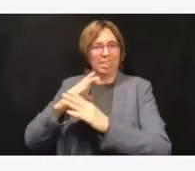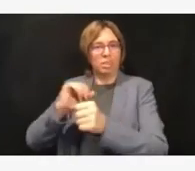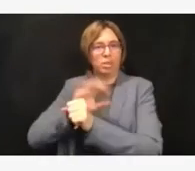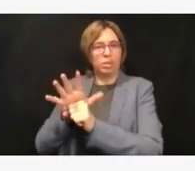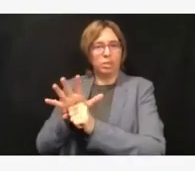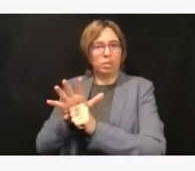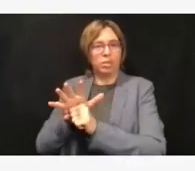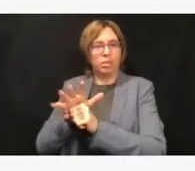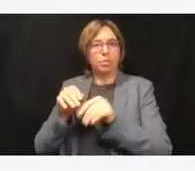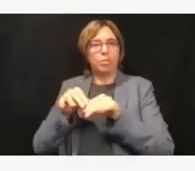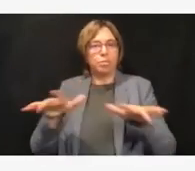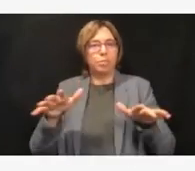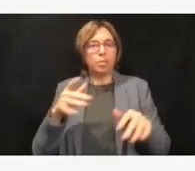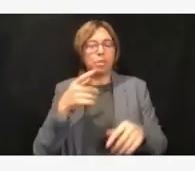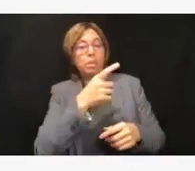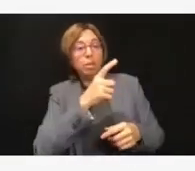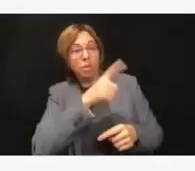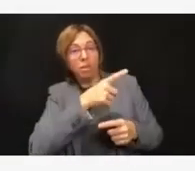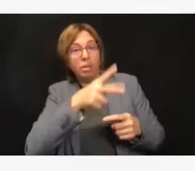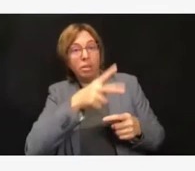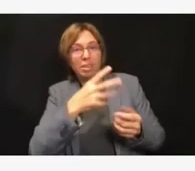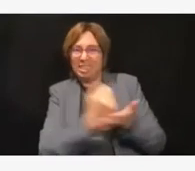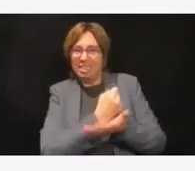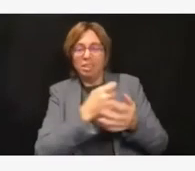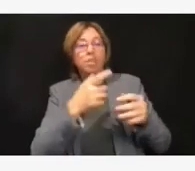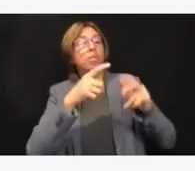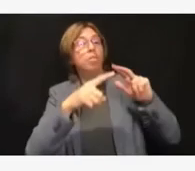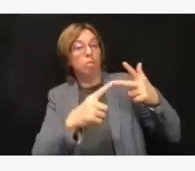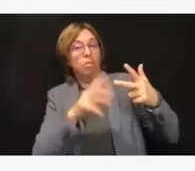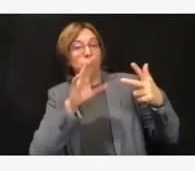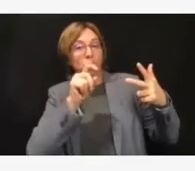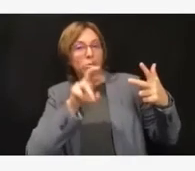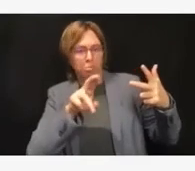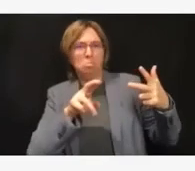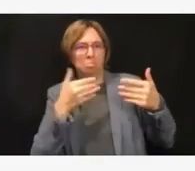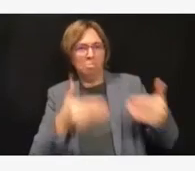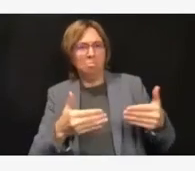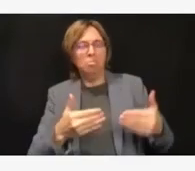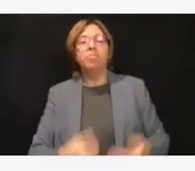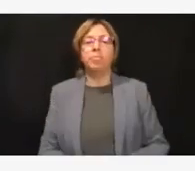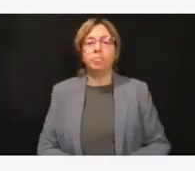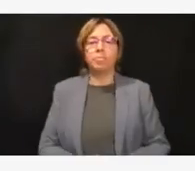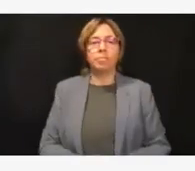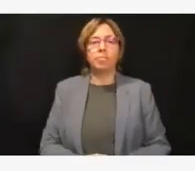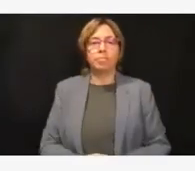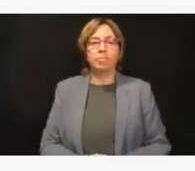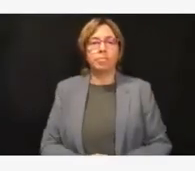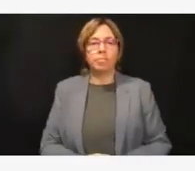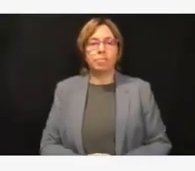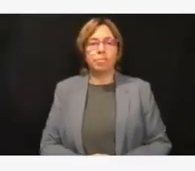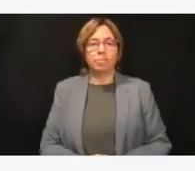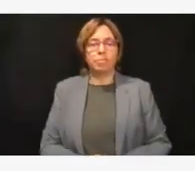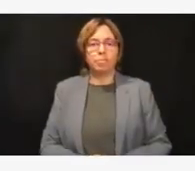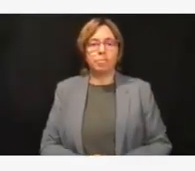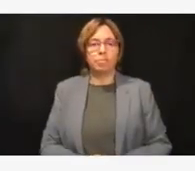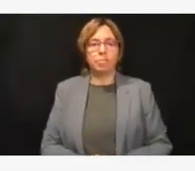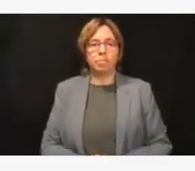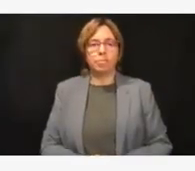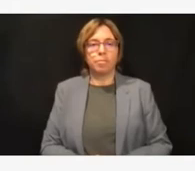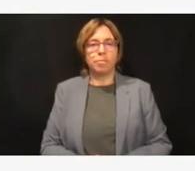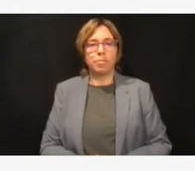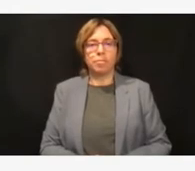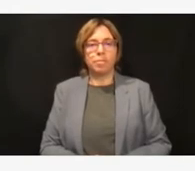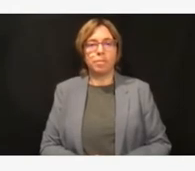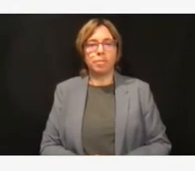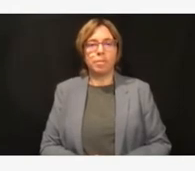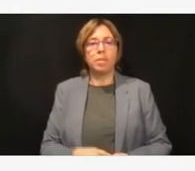vaccine starts to wane at about seven months, and plus the Delta variant has been very much more contagious. So getting